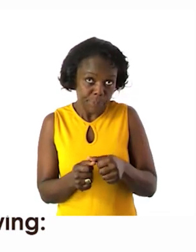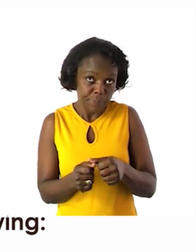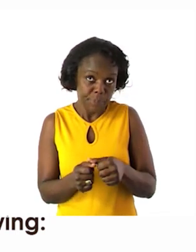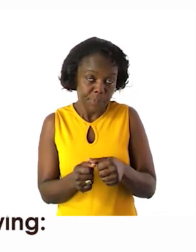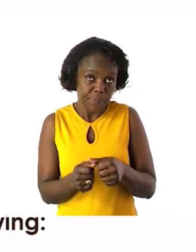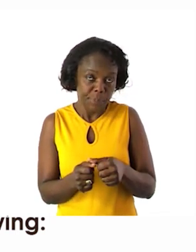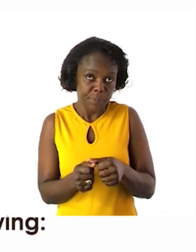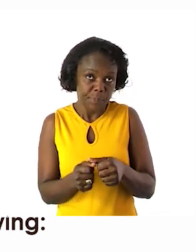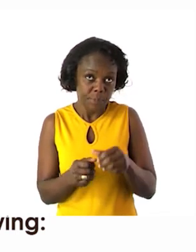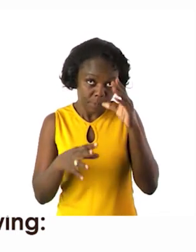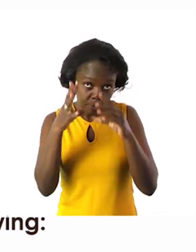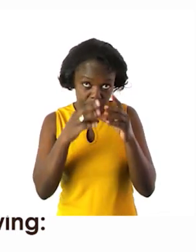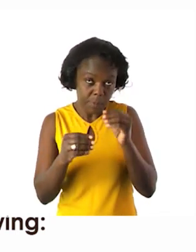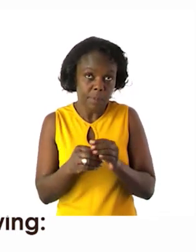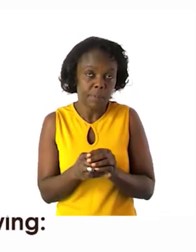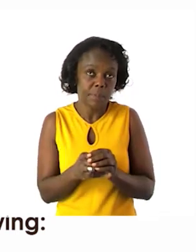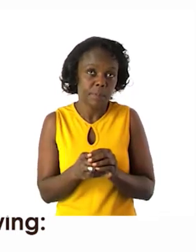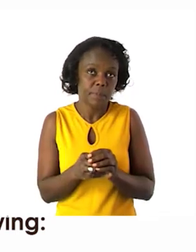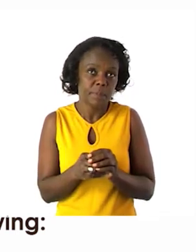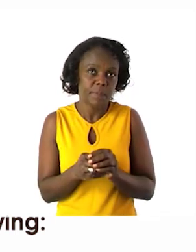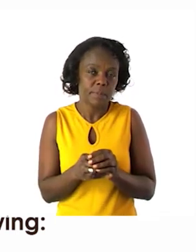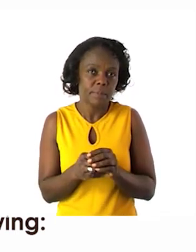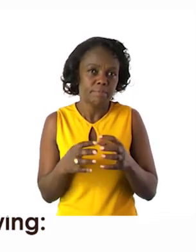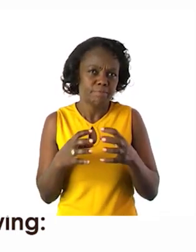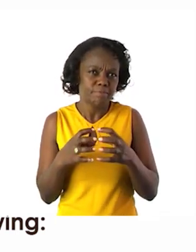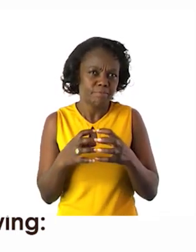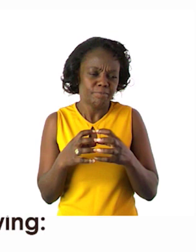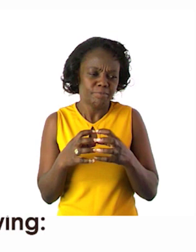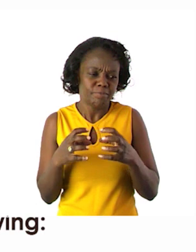learned about the place values?